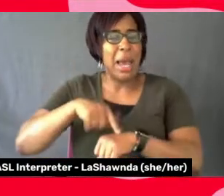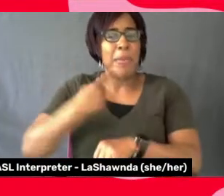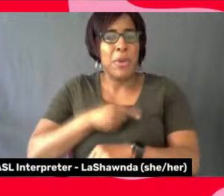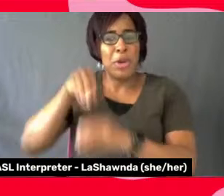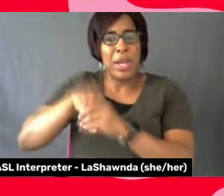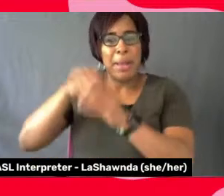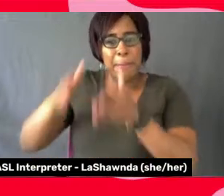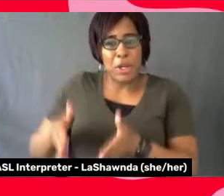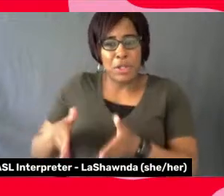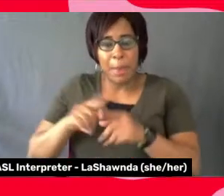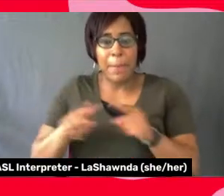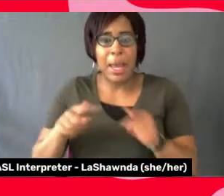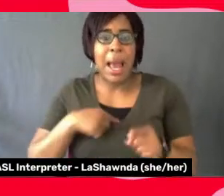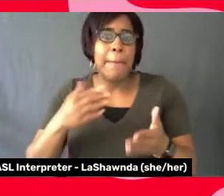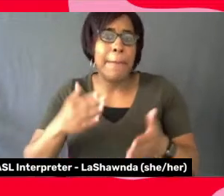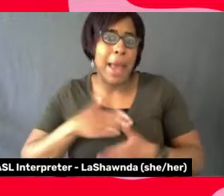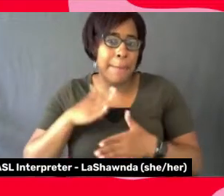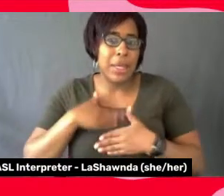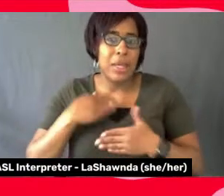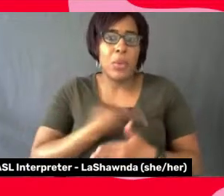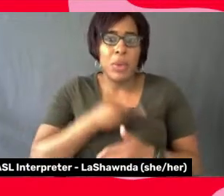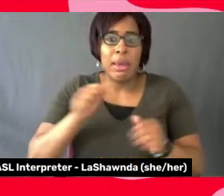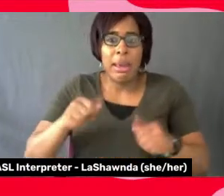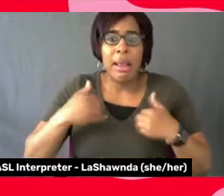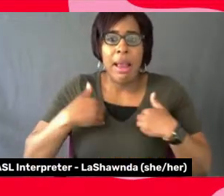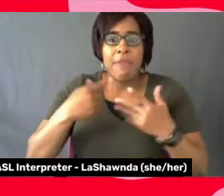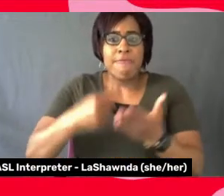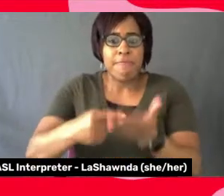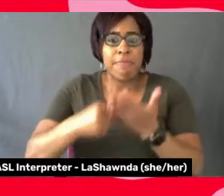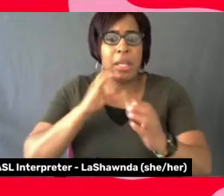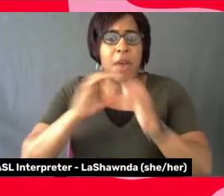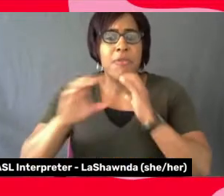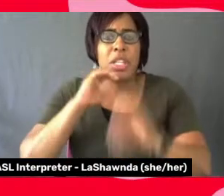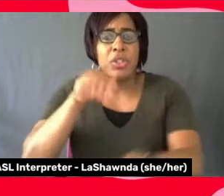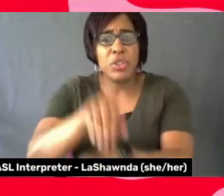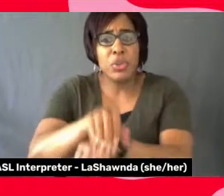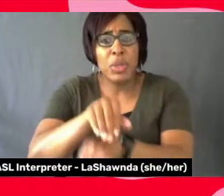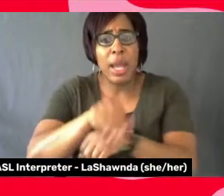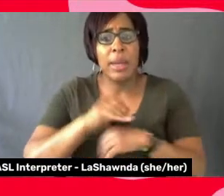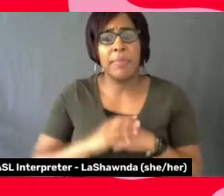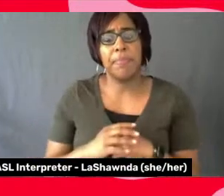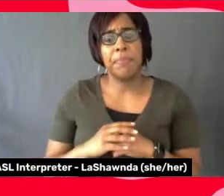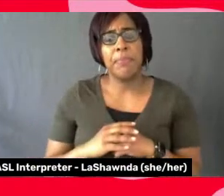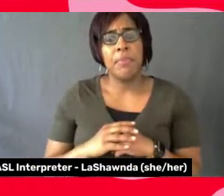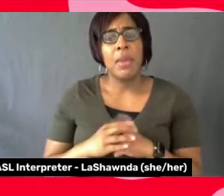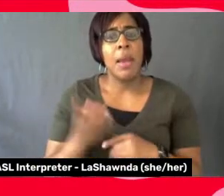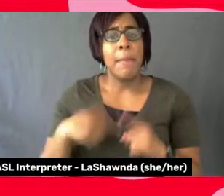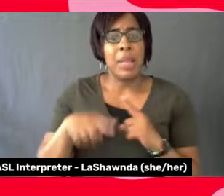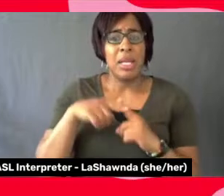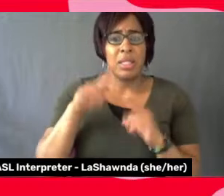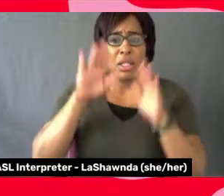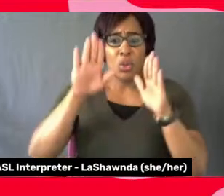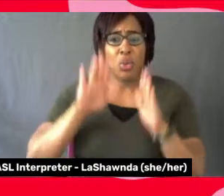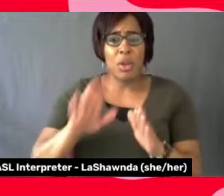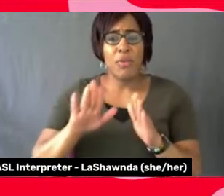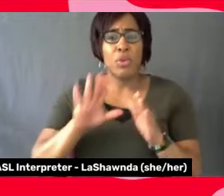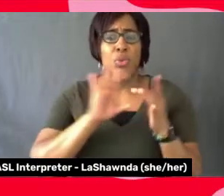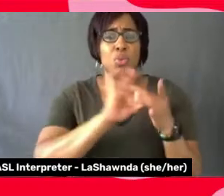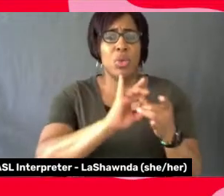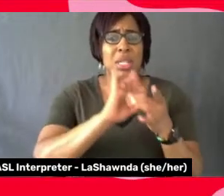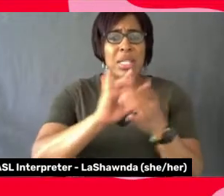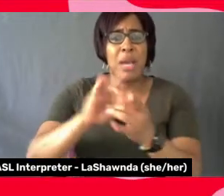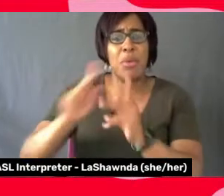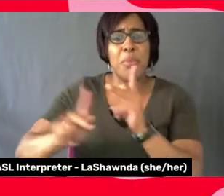we are in conversation here tonight. And it's also wonderful to connect with people in different regions.